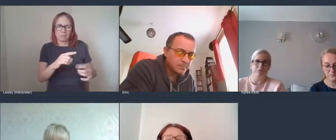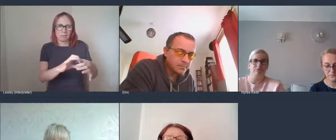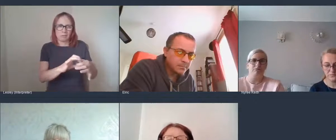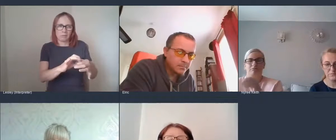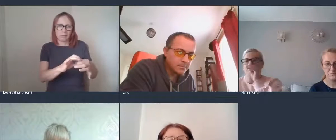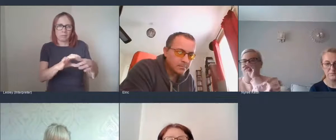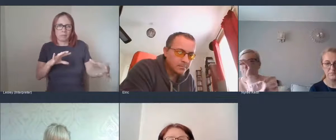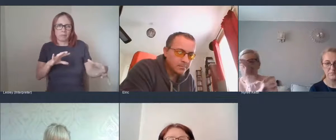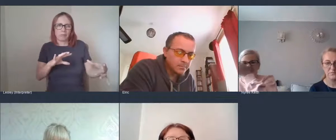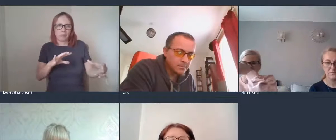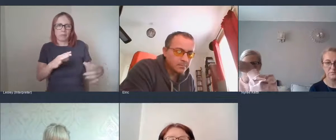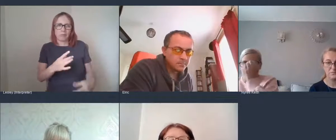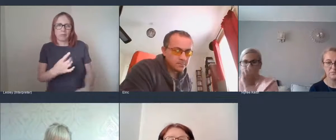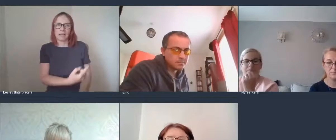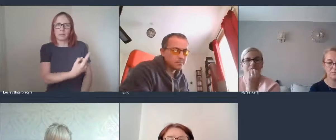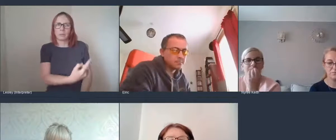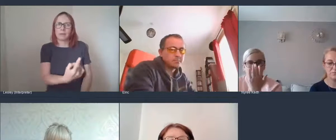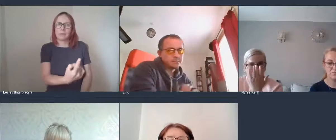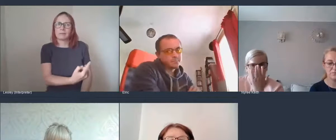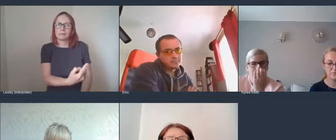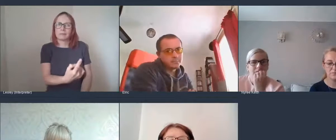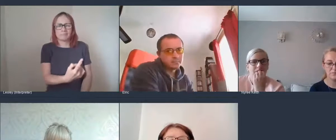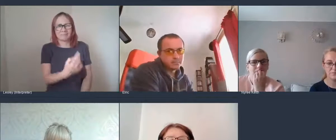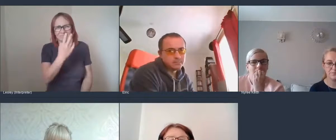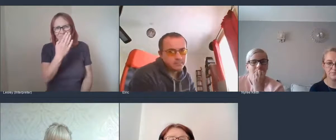in isolation and it's really, really sad.